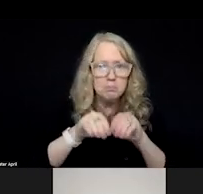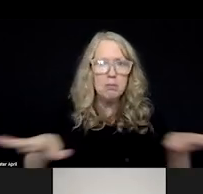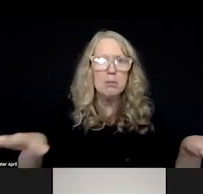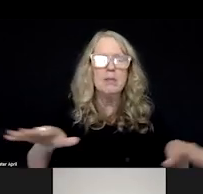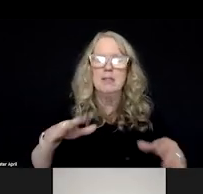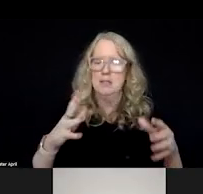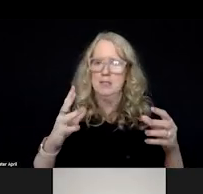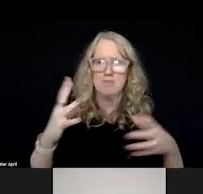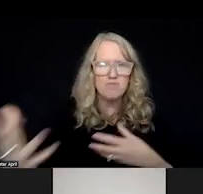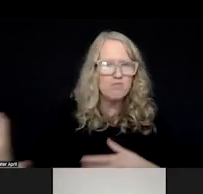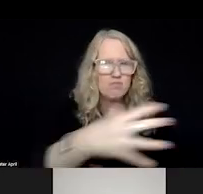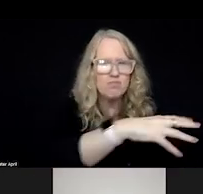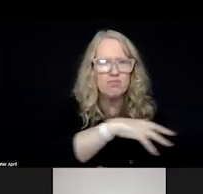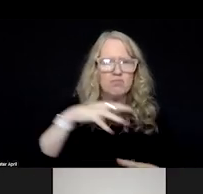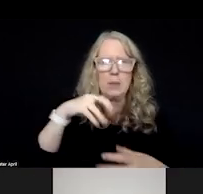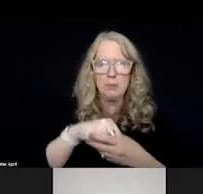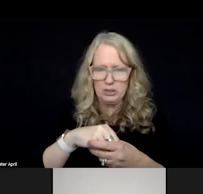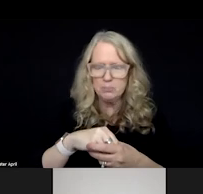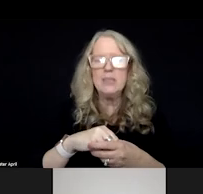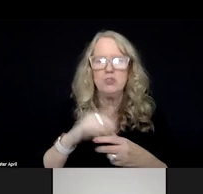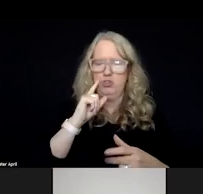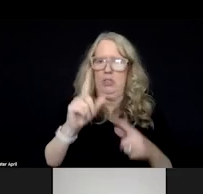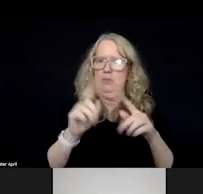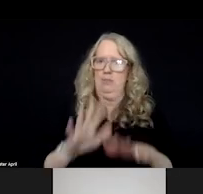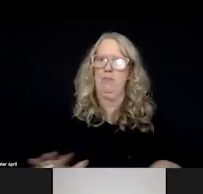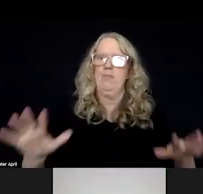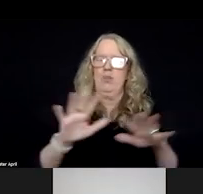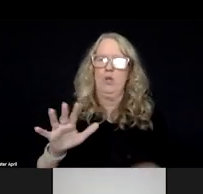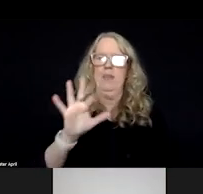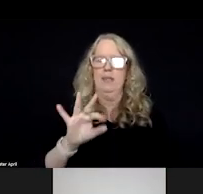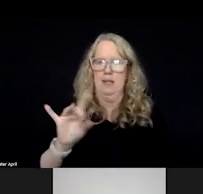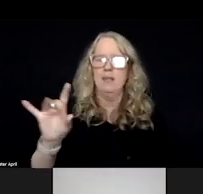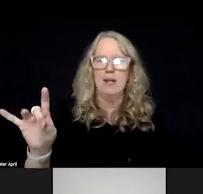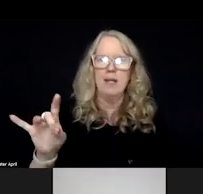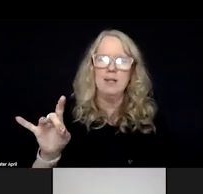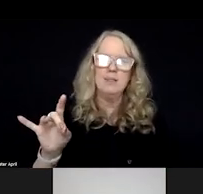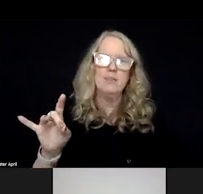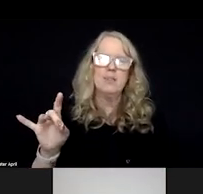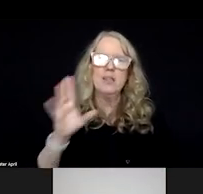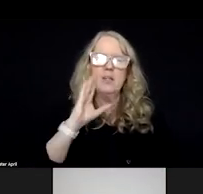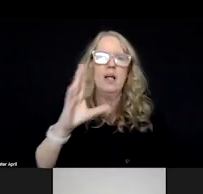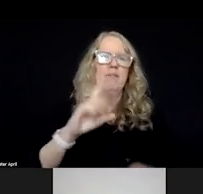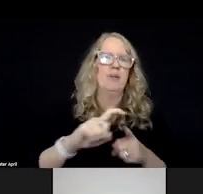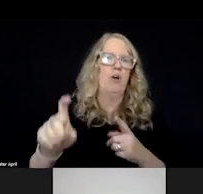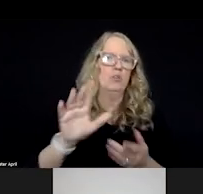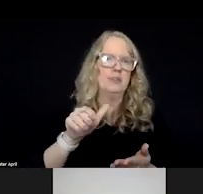participation across the entire 9-8-8 call center world. So